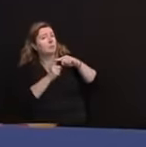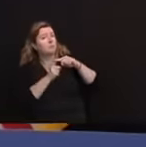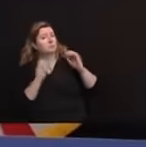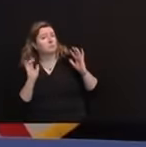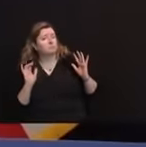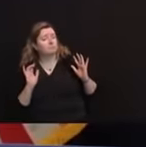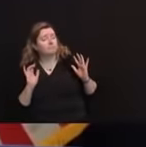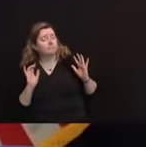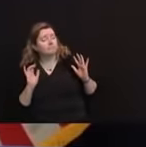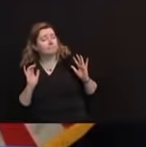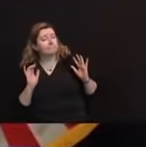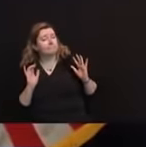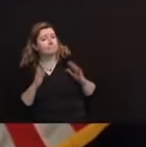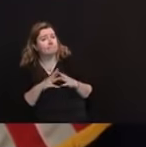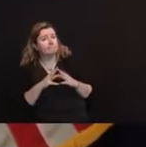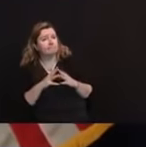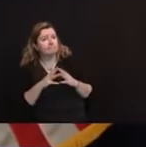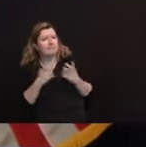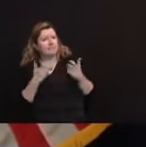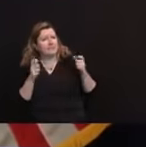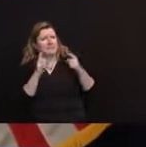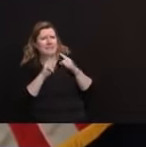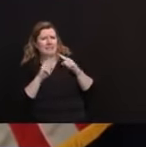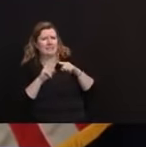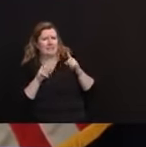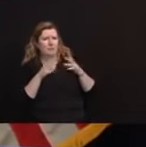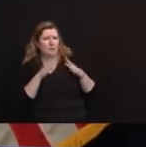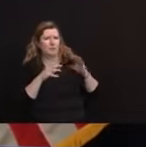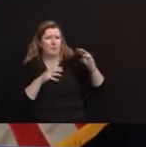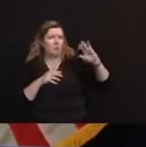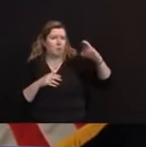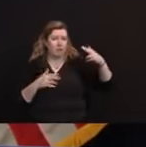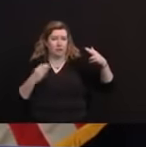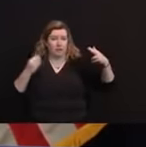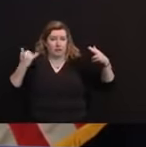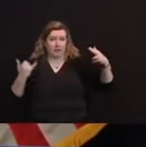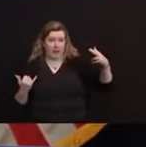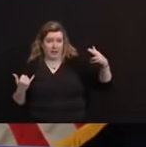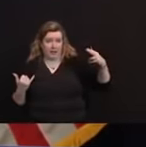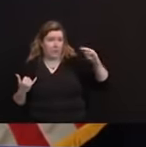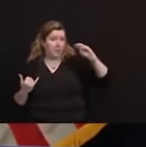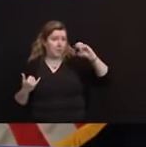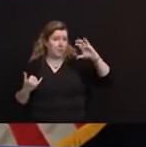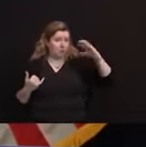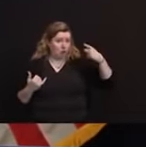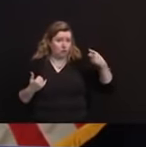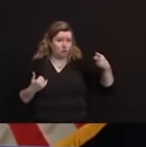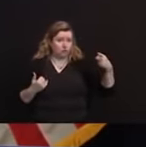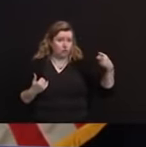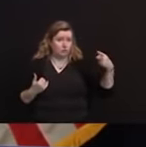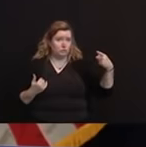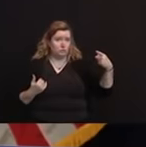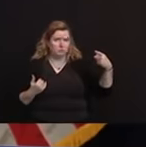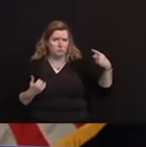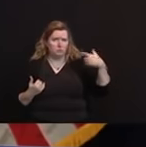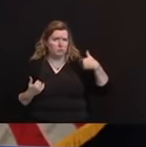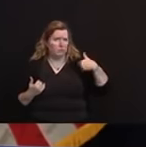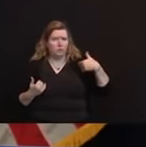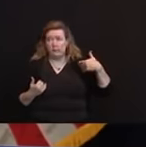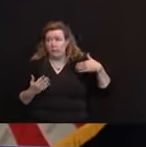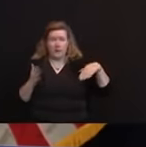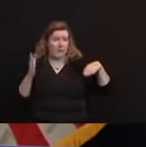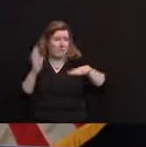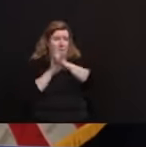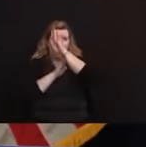now compared to what it was back in the early spring is back in the early spring we took an elevator ride up to the top. We went very quick